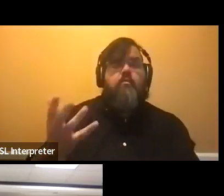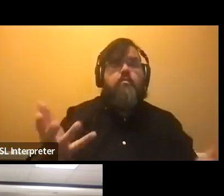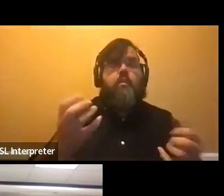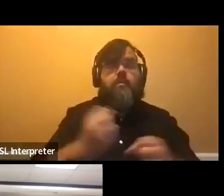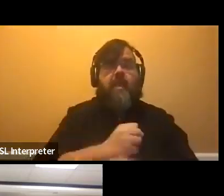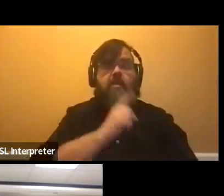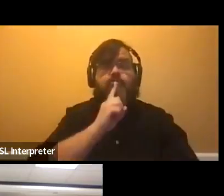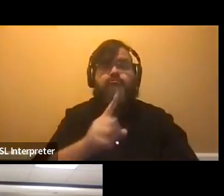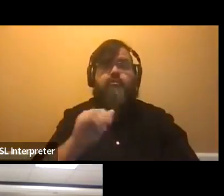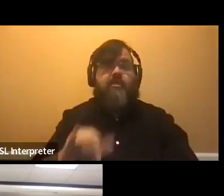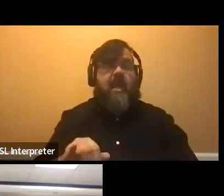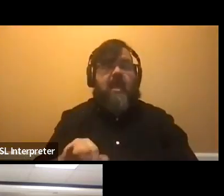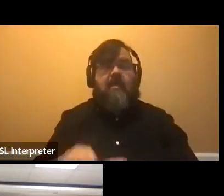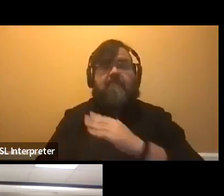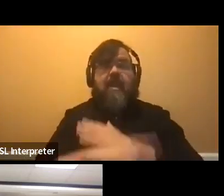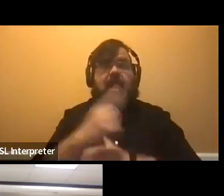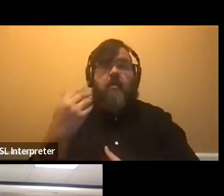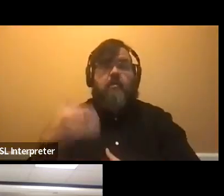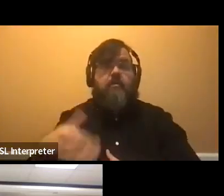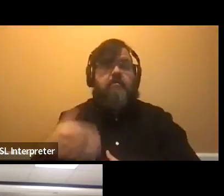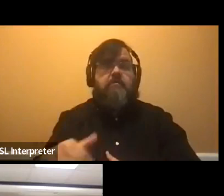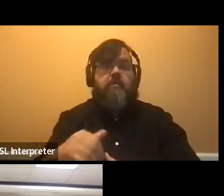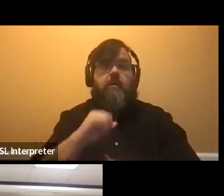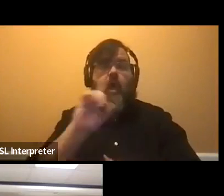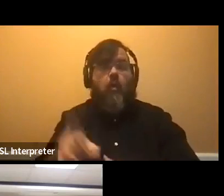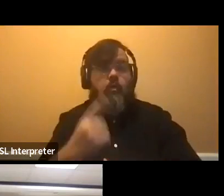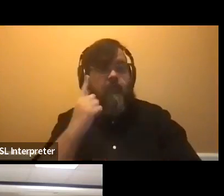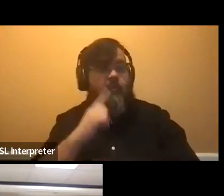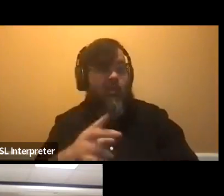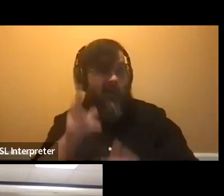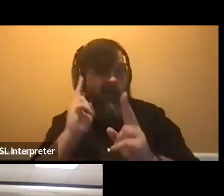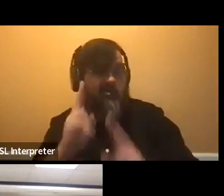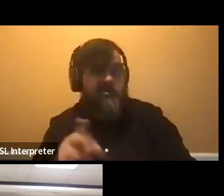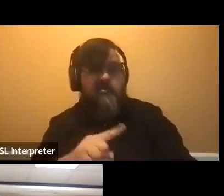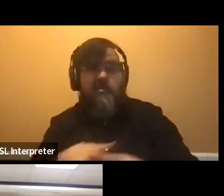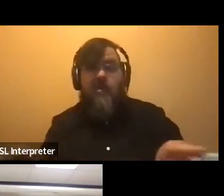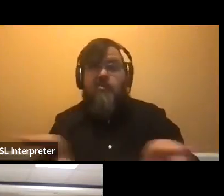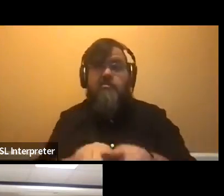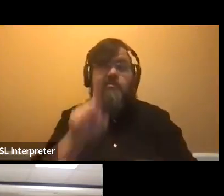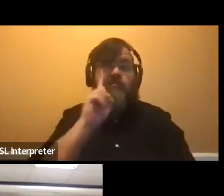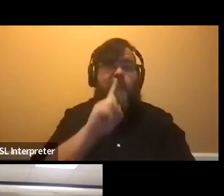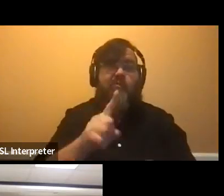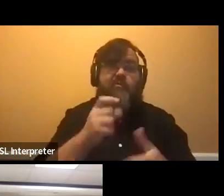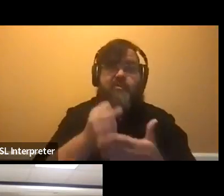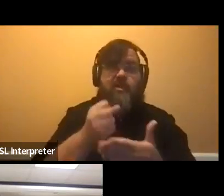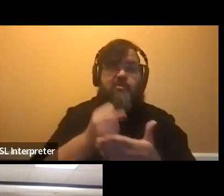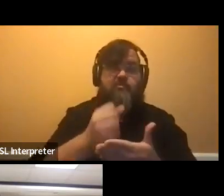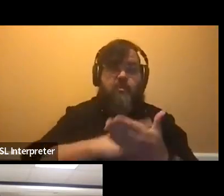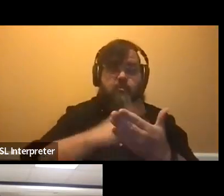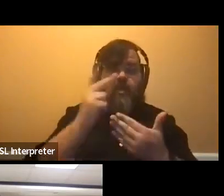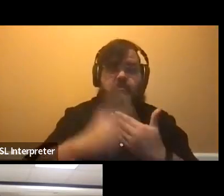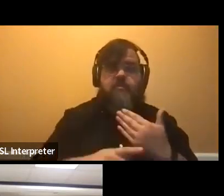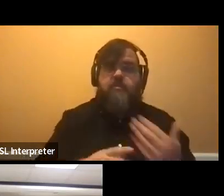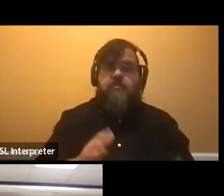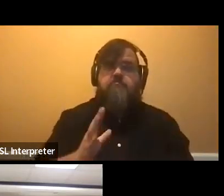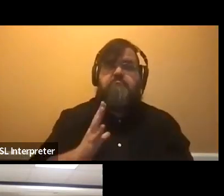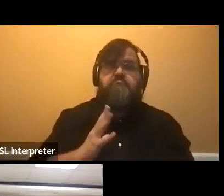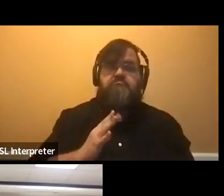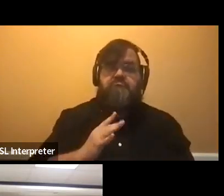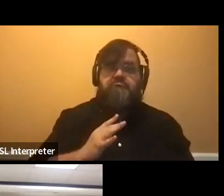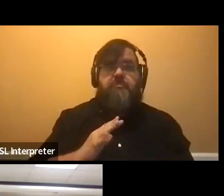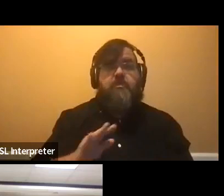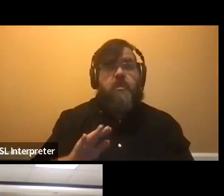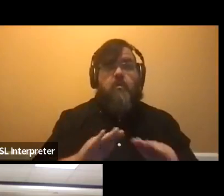deadline because it's not only the honors deadline, but it's also the deadline for a lot of our scholarship programs. definitely, um, check out our